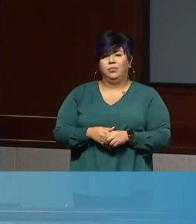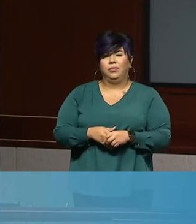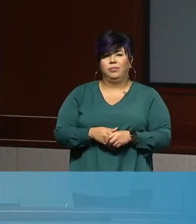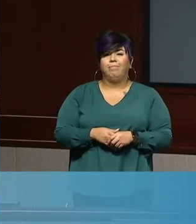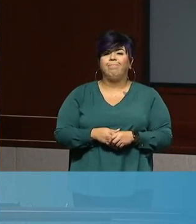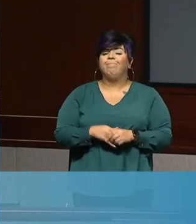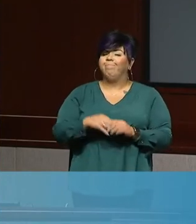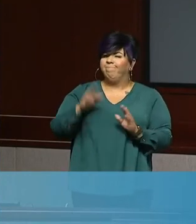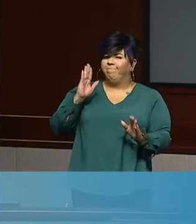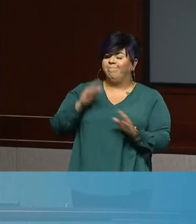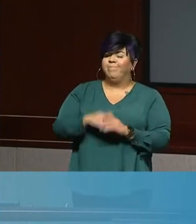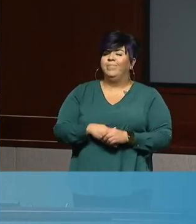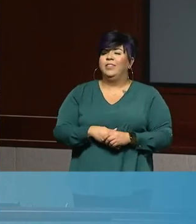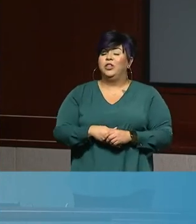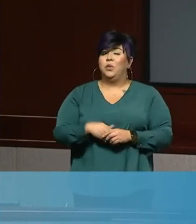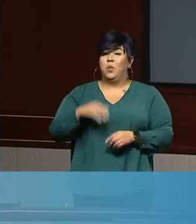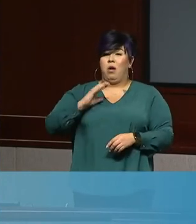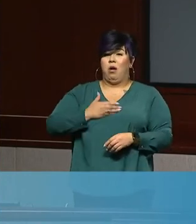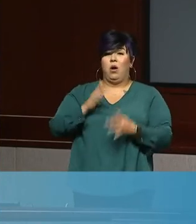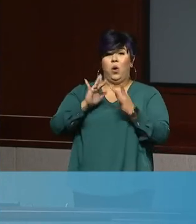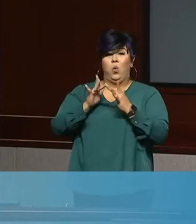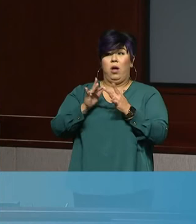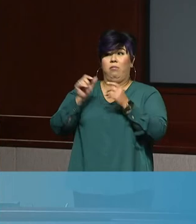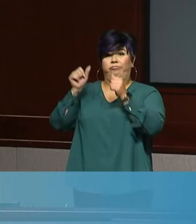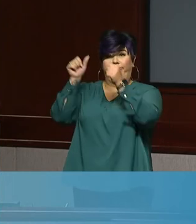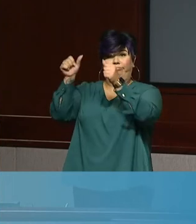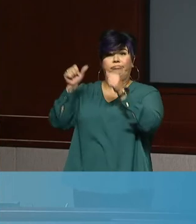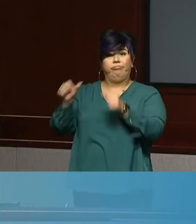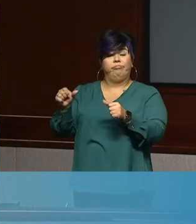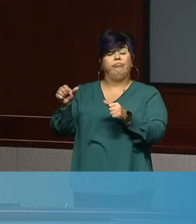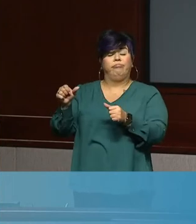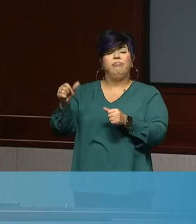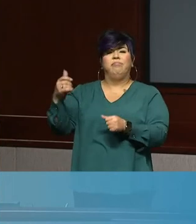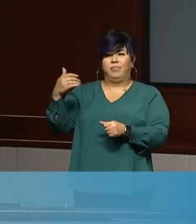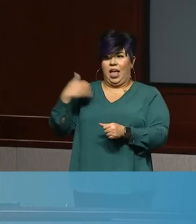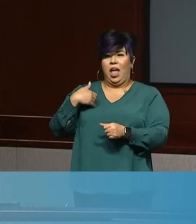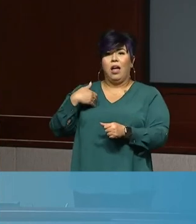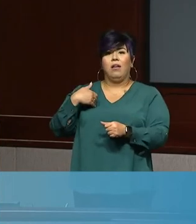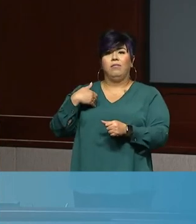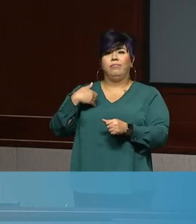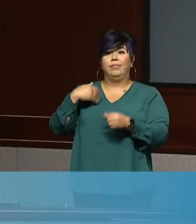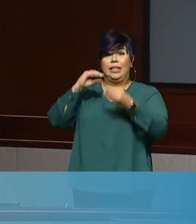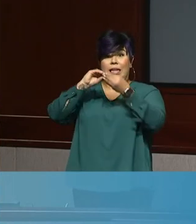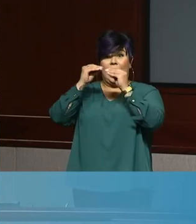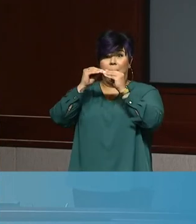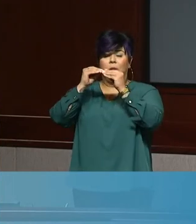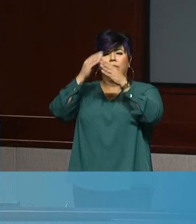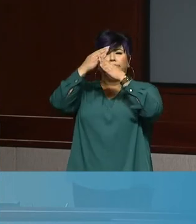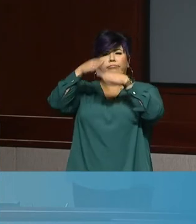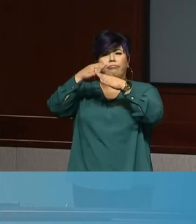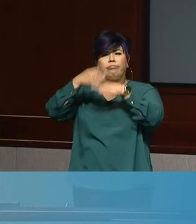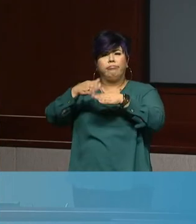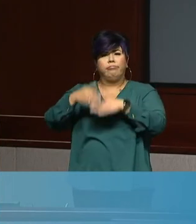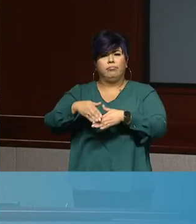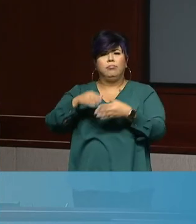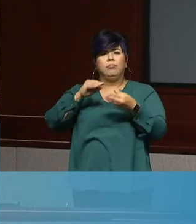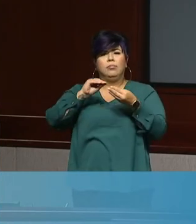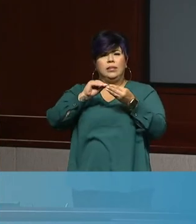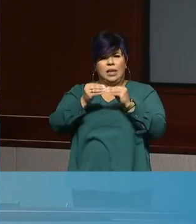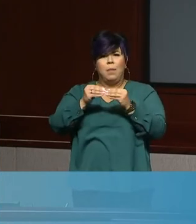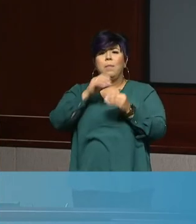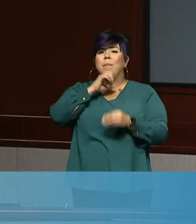Hi, Tori. Um, as you can see on our dashboard, which does, um, have age groups between zero to 17 that we have had